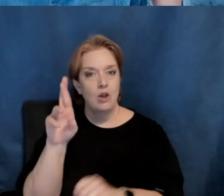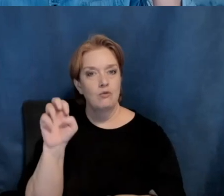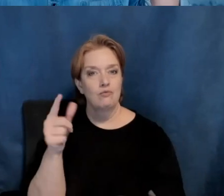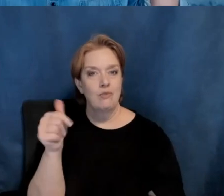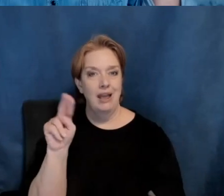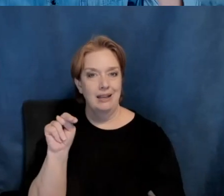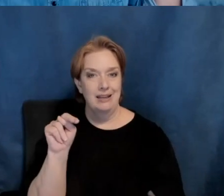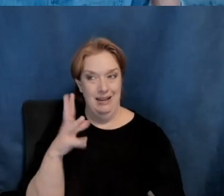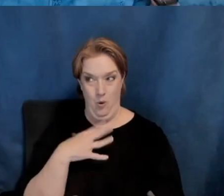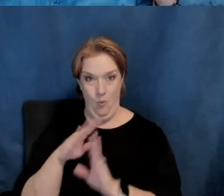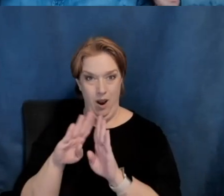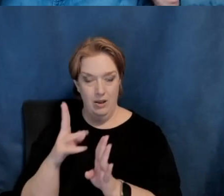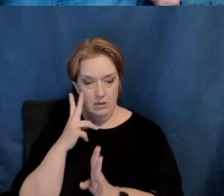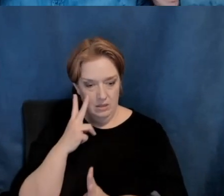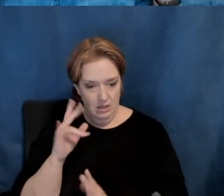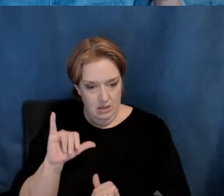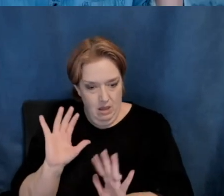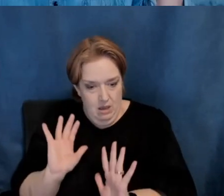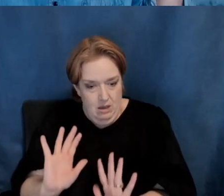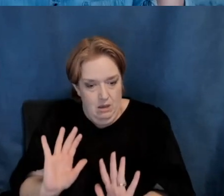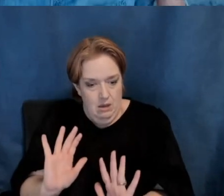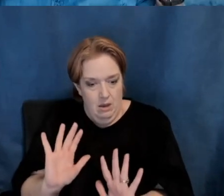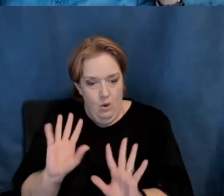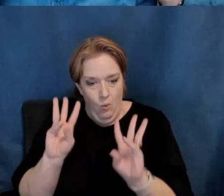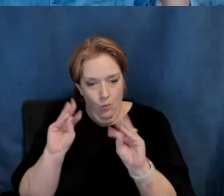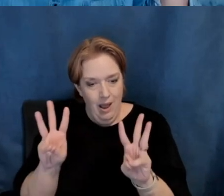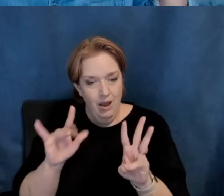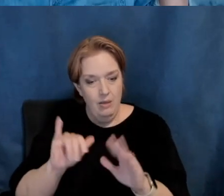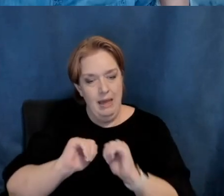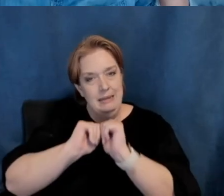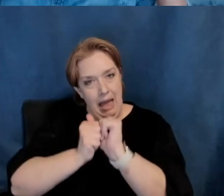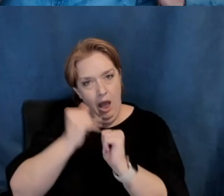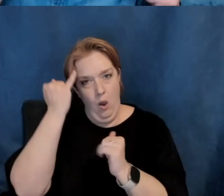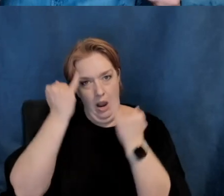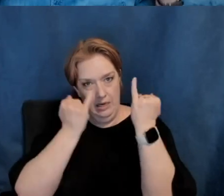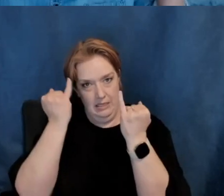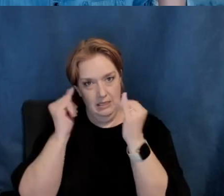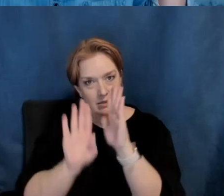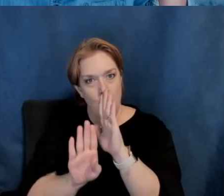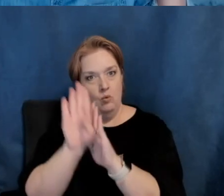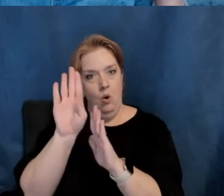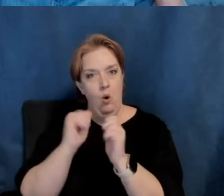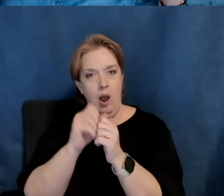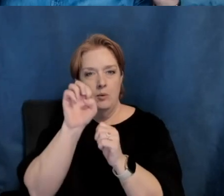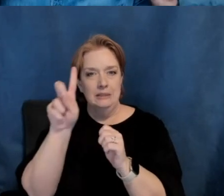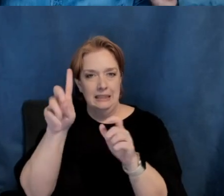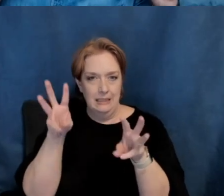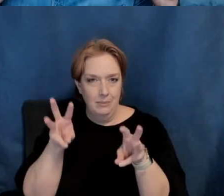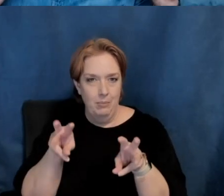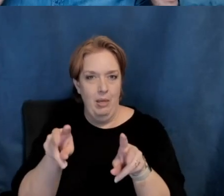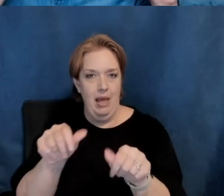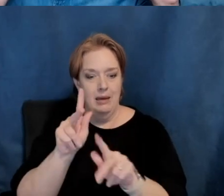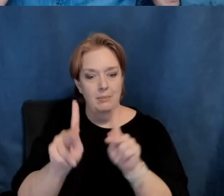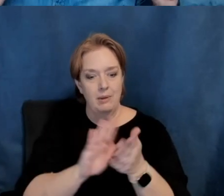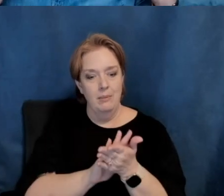ah, this is, this is really how ideas grow and how seeds get planted, how, uh, people become